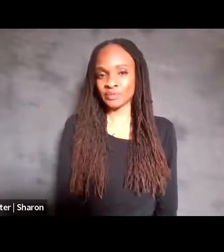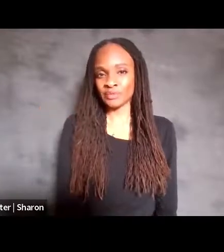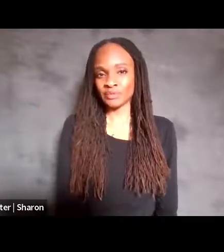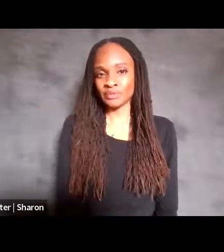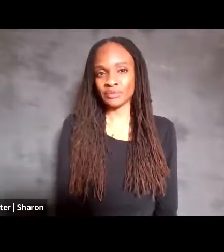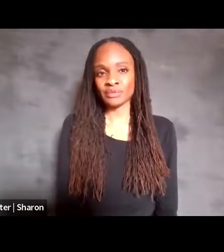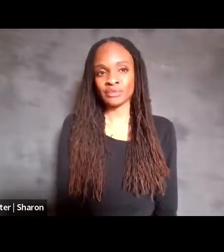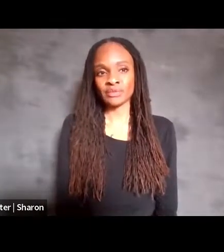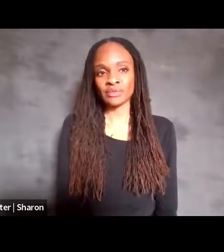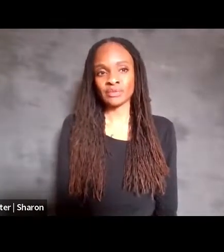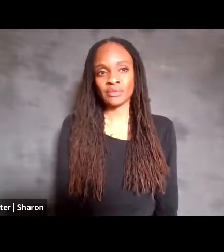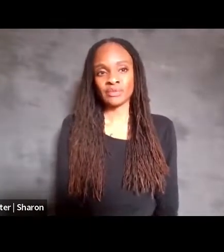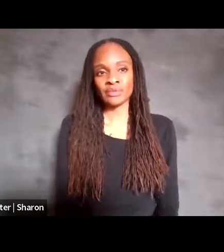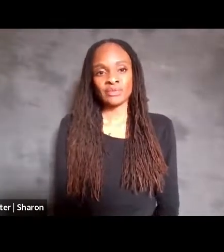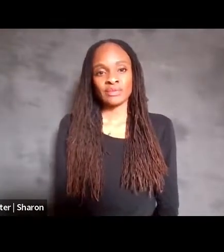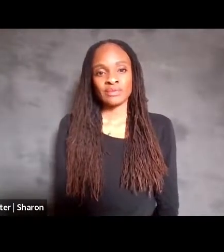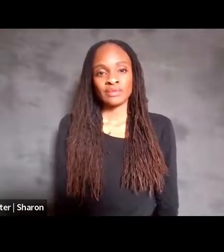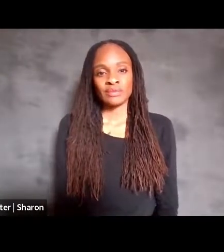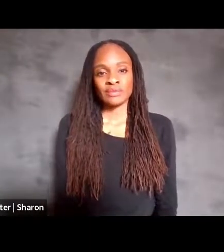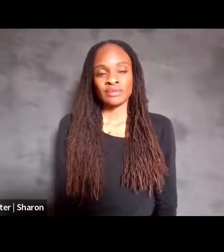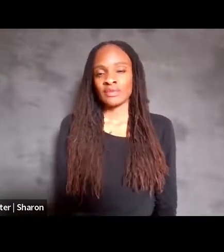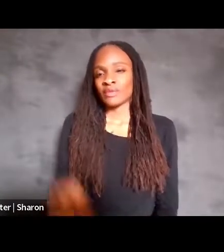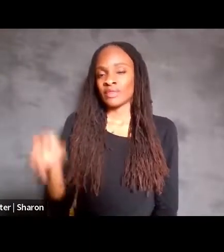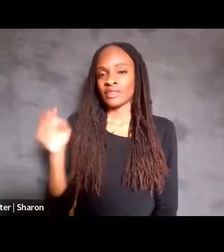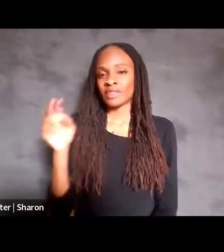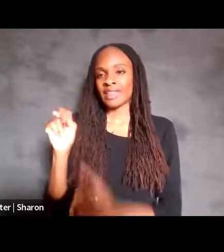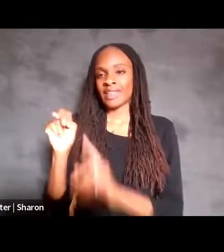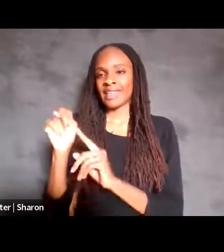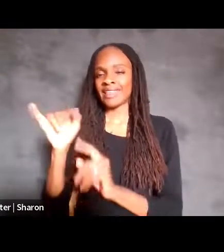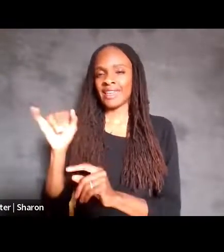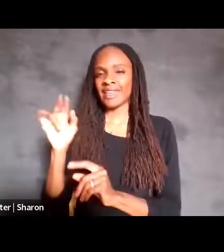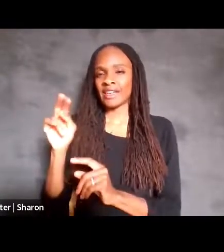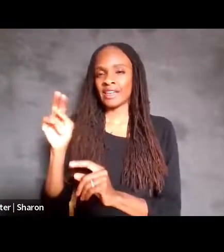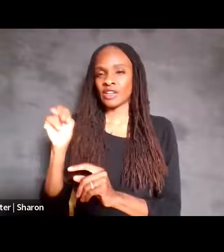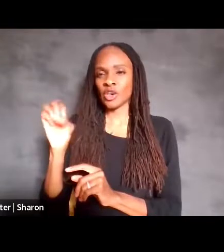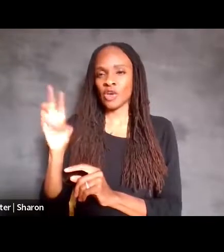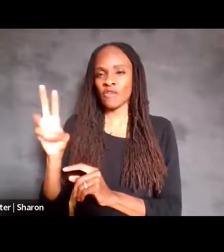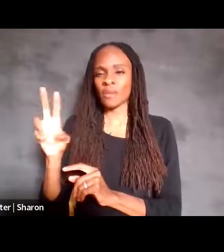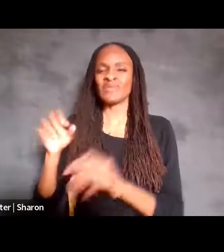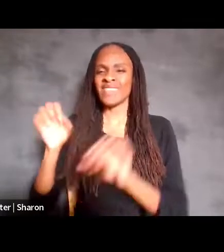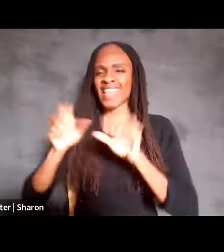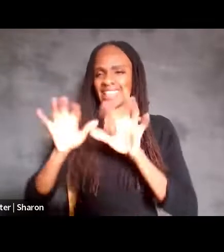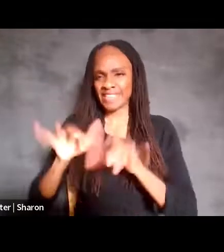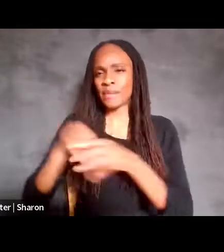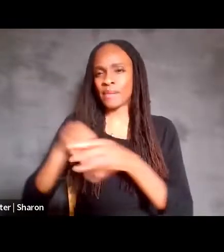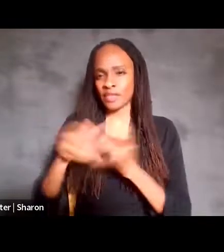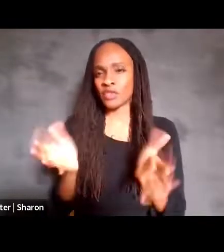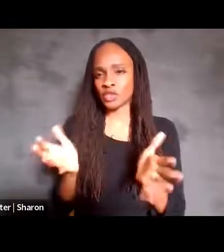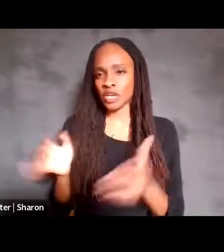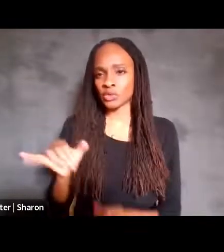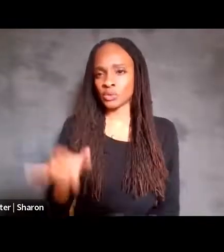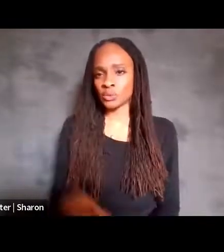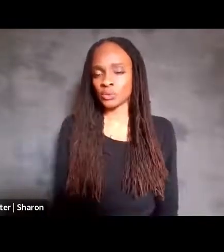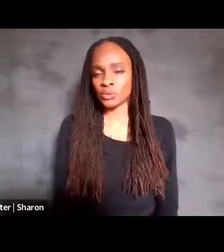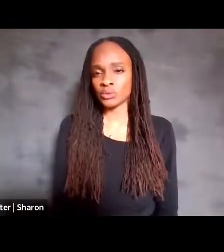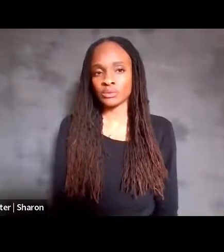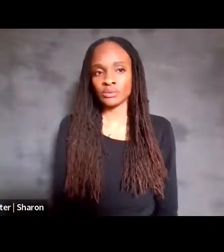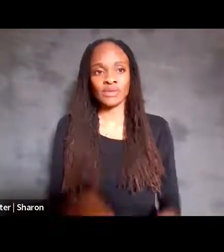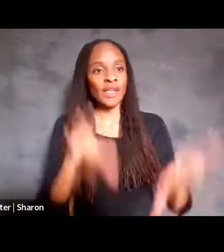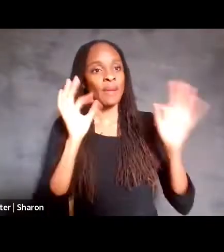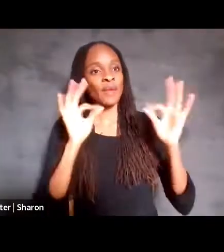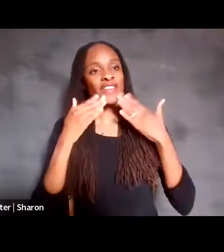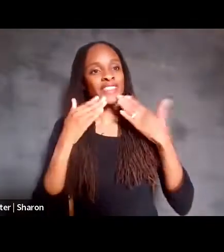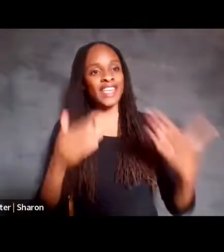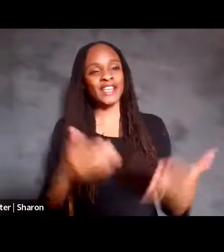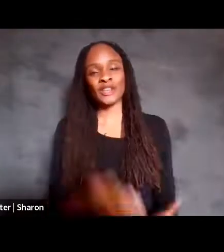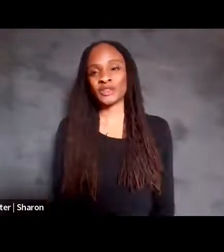That's November. Yeah, maybe we can type it in the chat. Yeah. We can type in the chat too. Yeah. Yeah, perfect. Thank you.